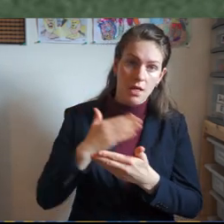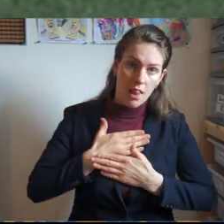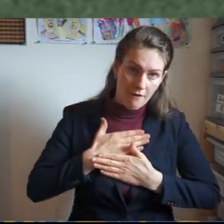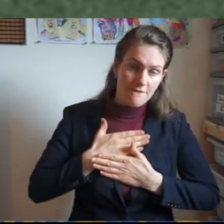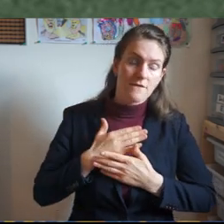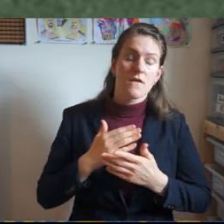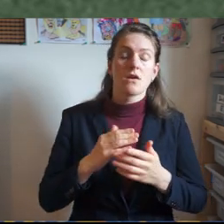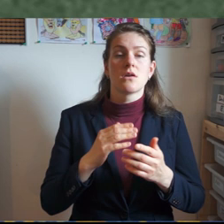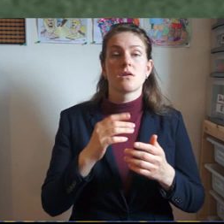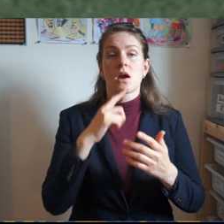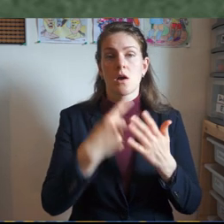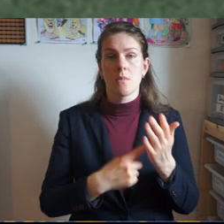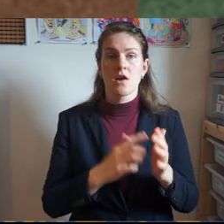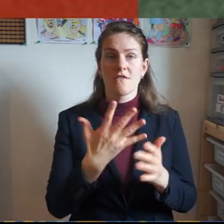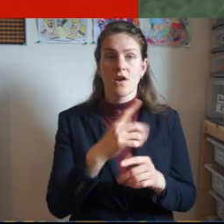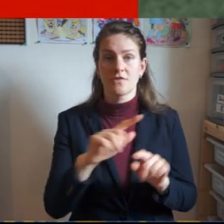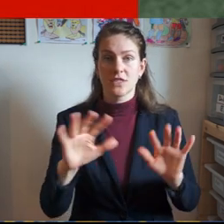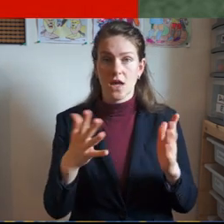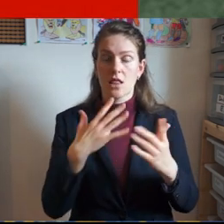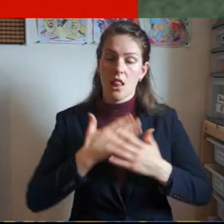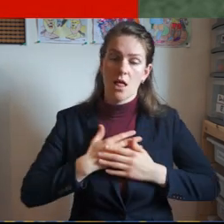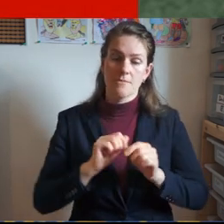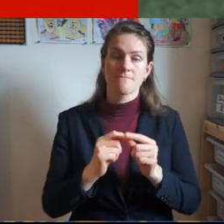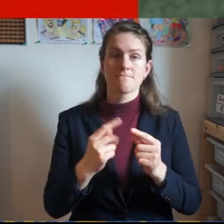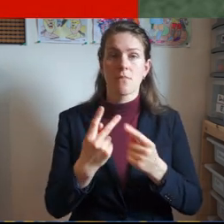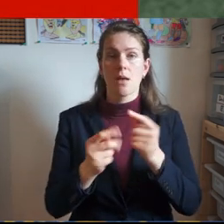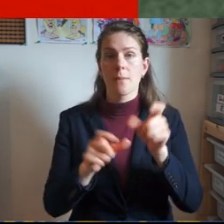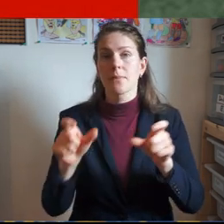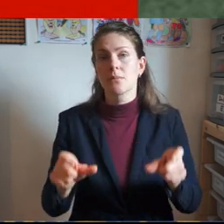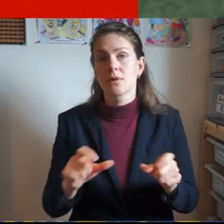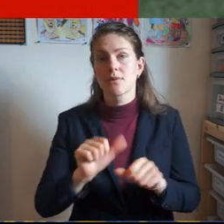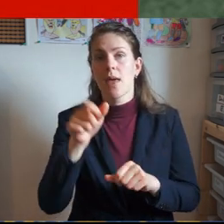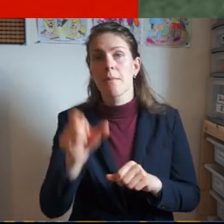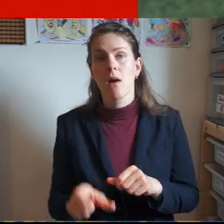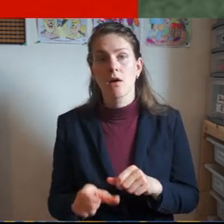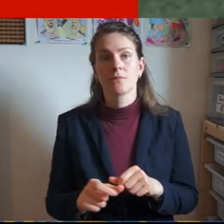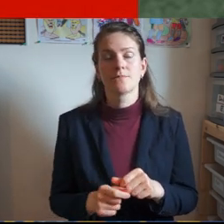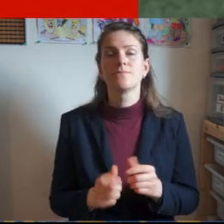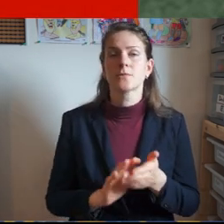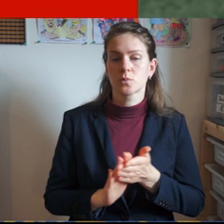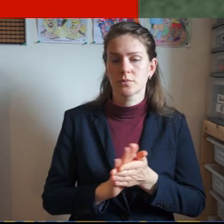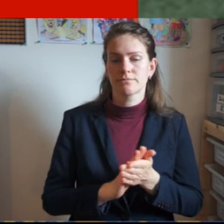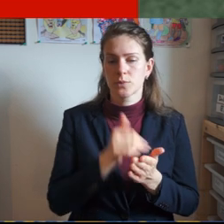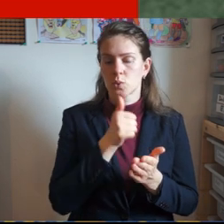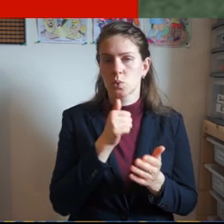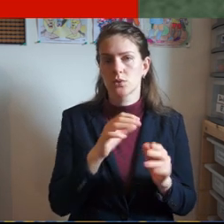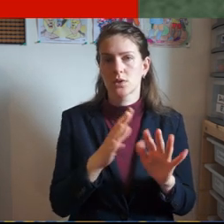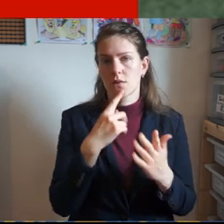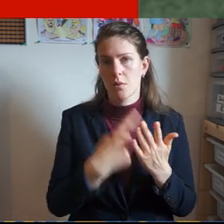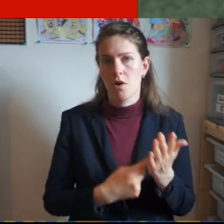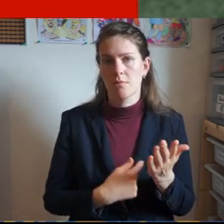and that's what we're meant to do with the commandments. But